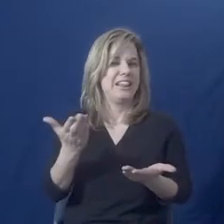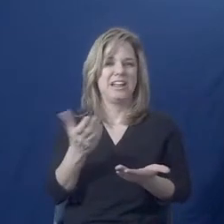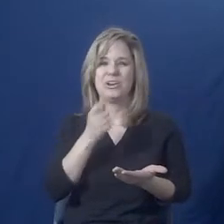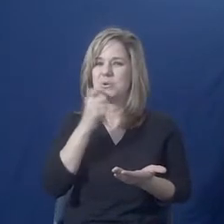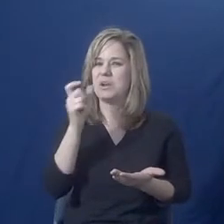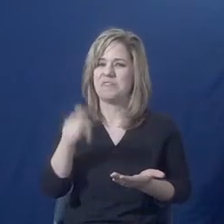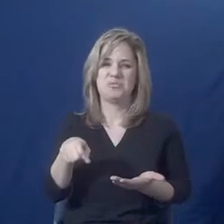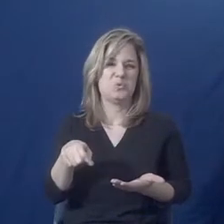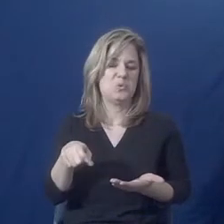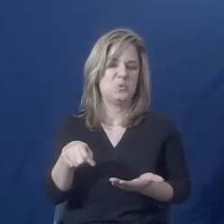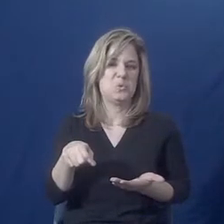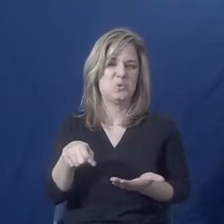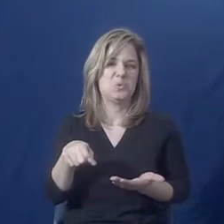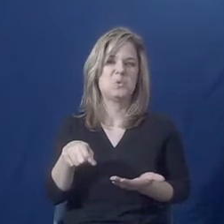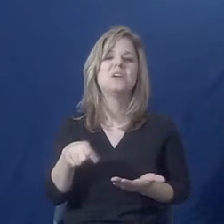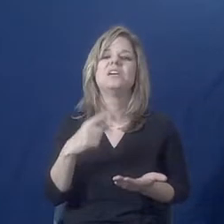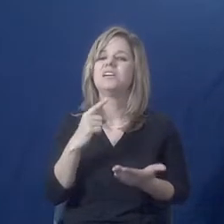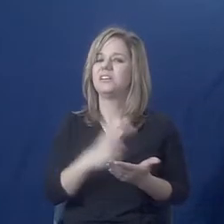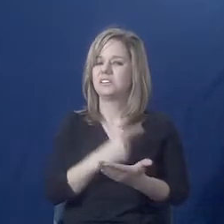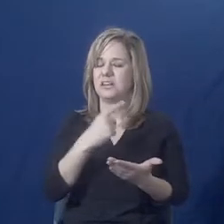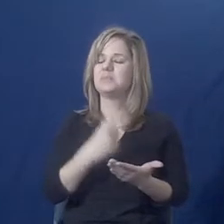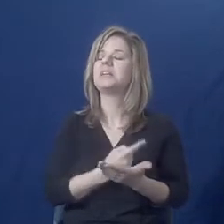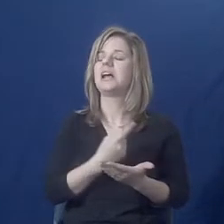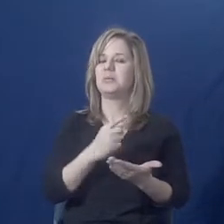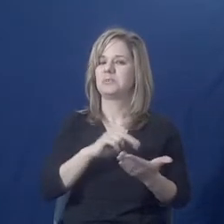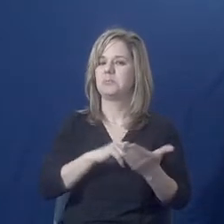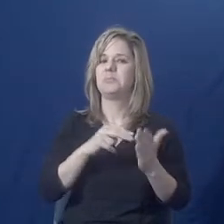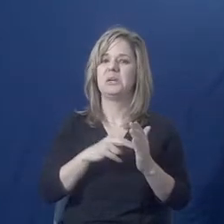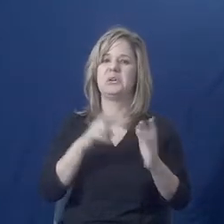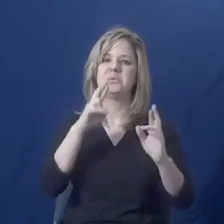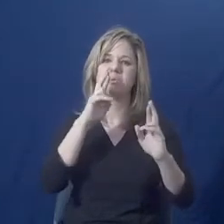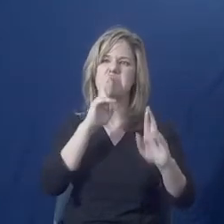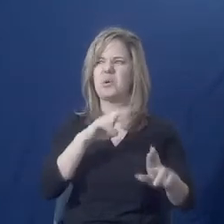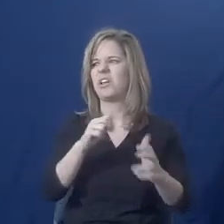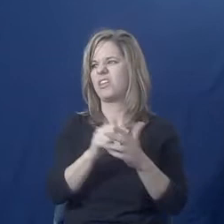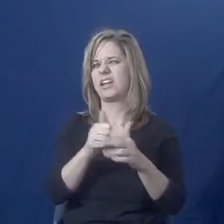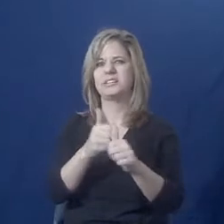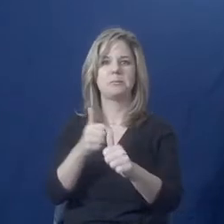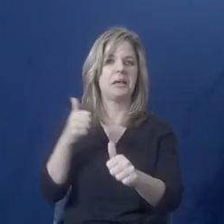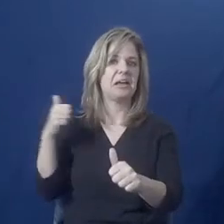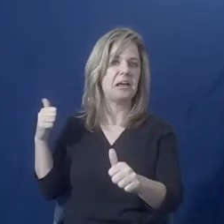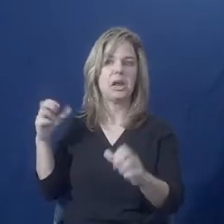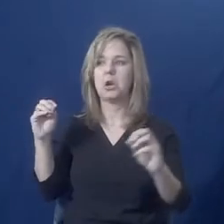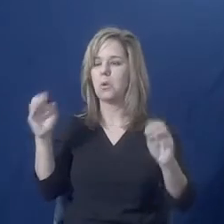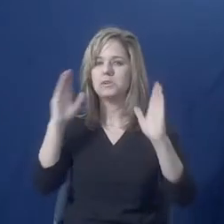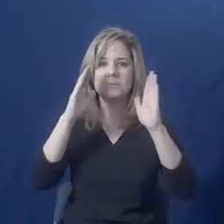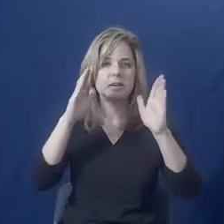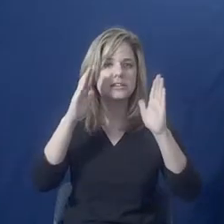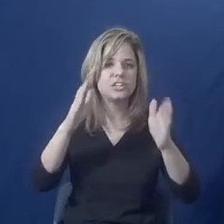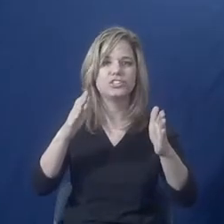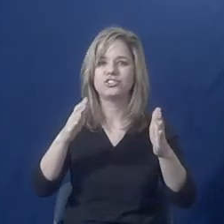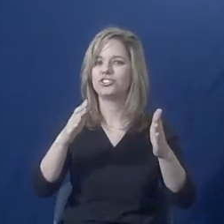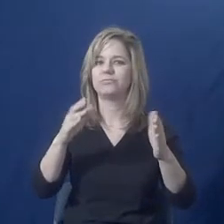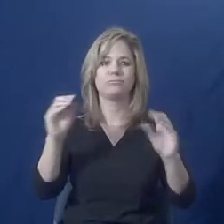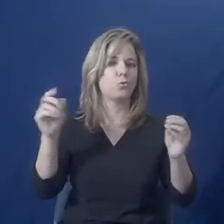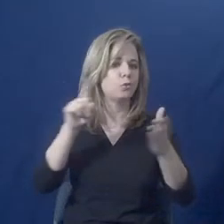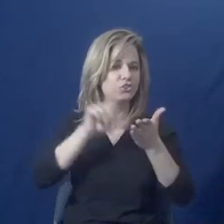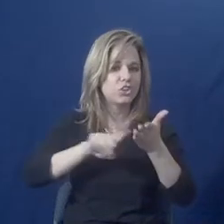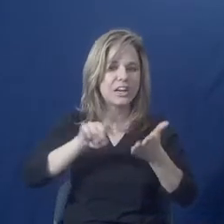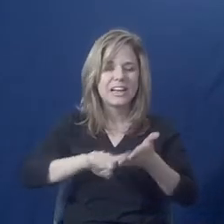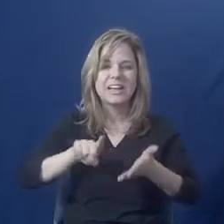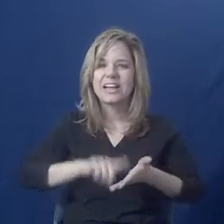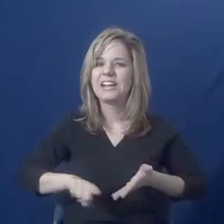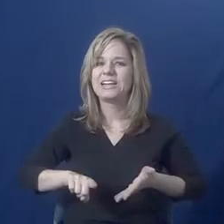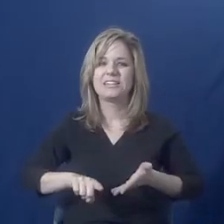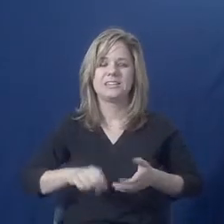And sometimes that reporting gets backlogged. And so it's not something people are checking on as a regular